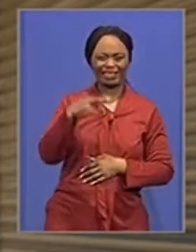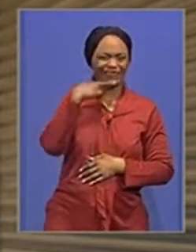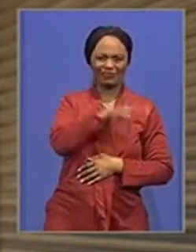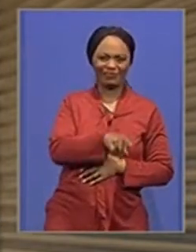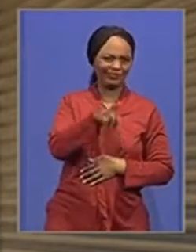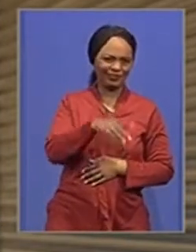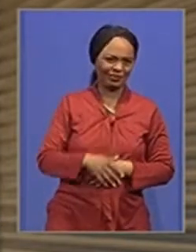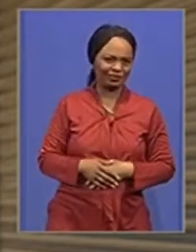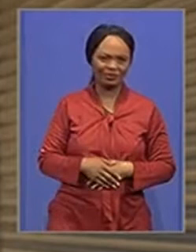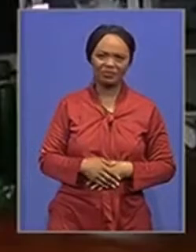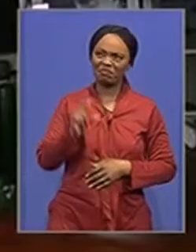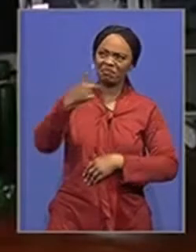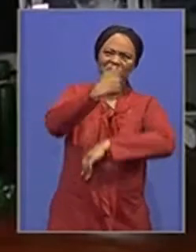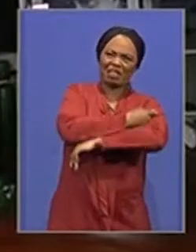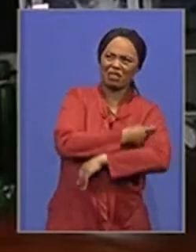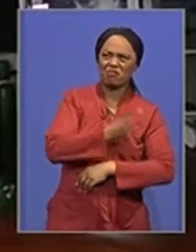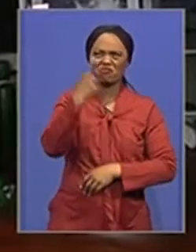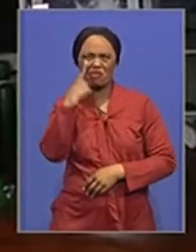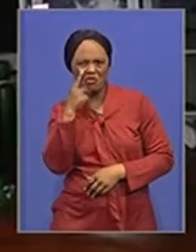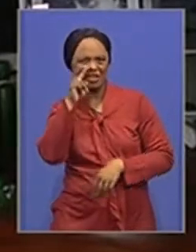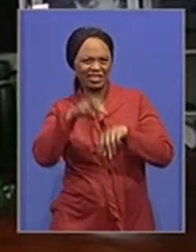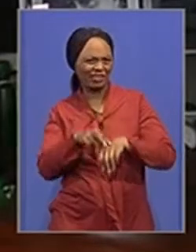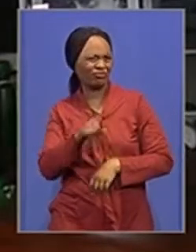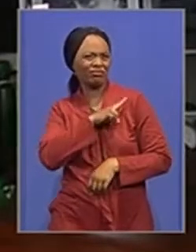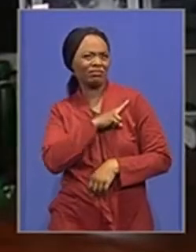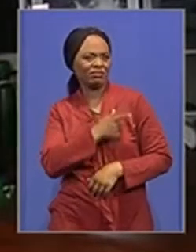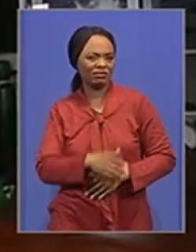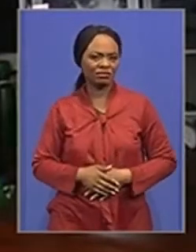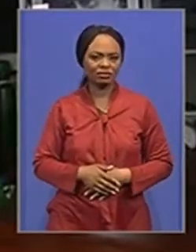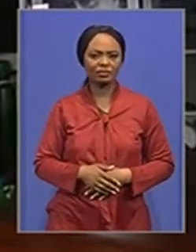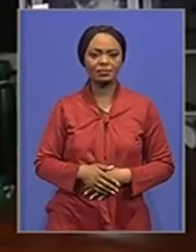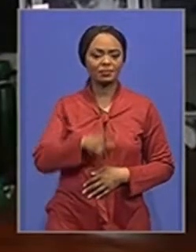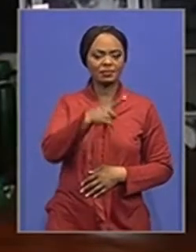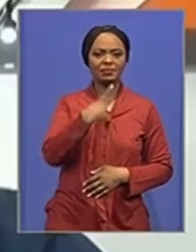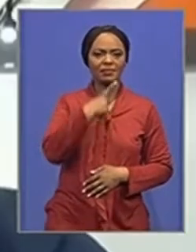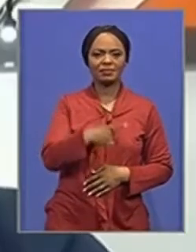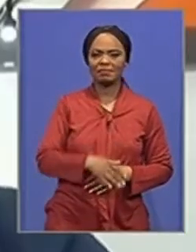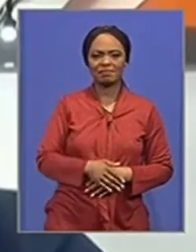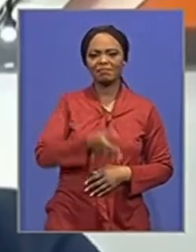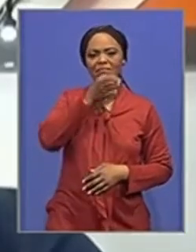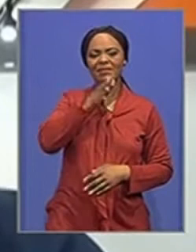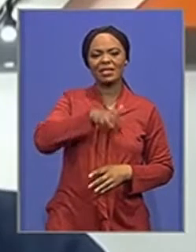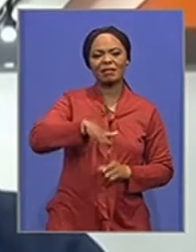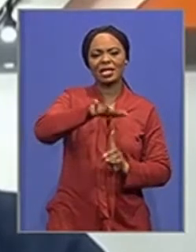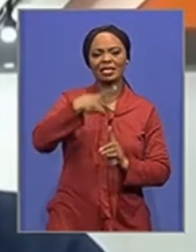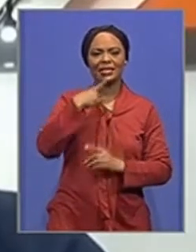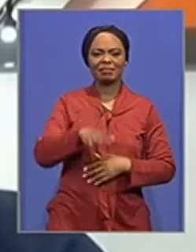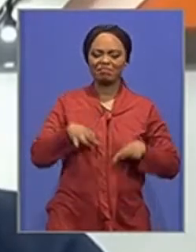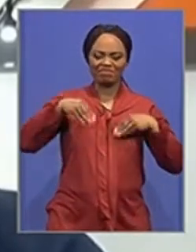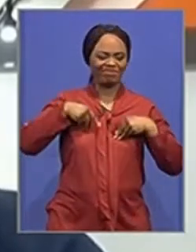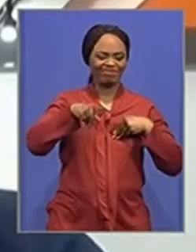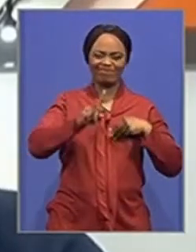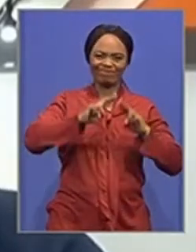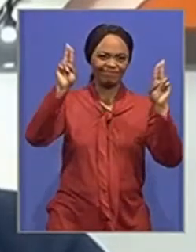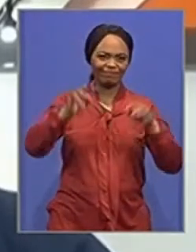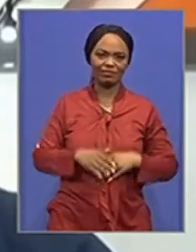you're vaccinated and stuff. By industry, we have a vaccine passport certificate. I've seen a